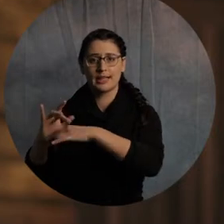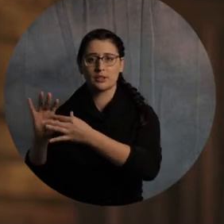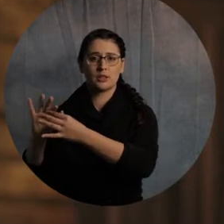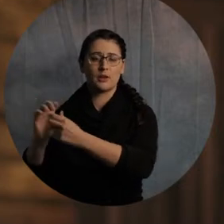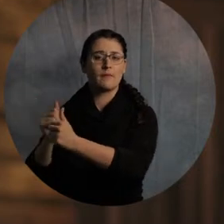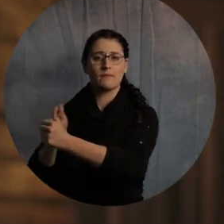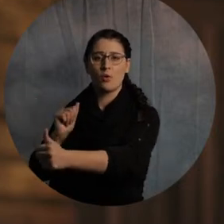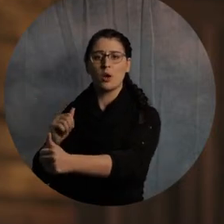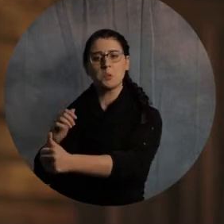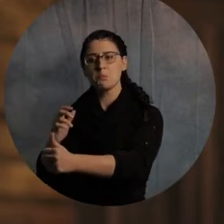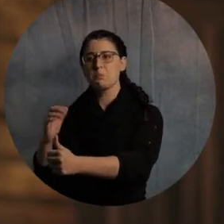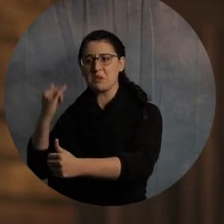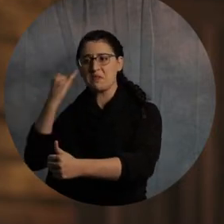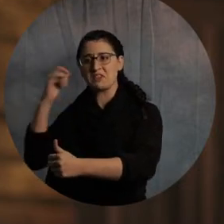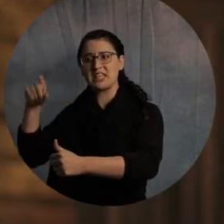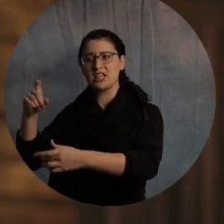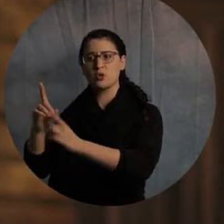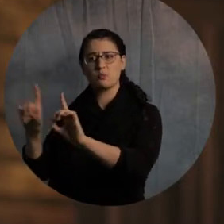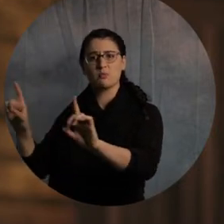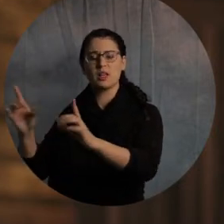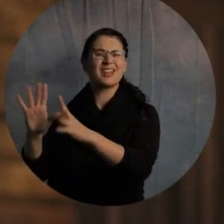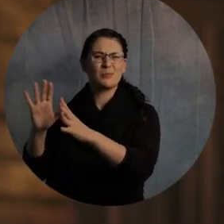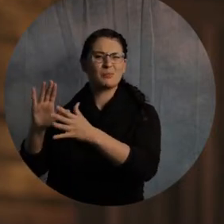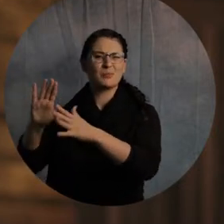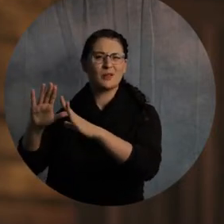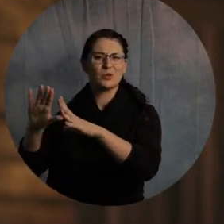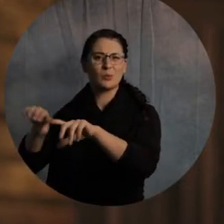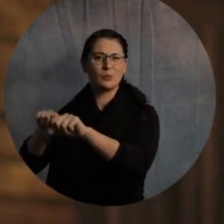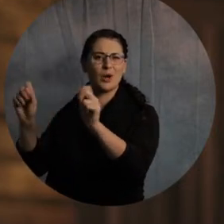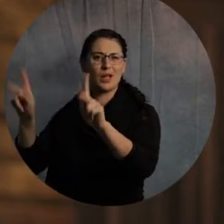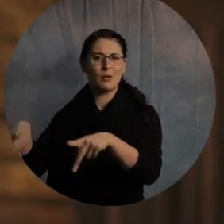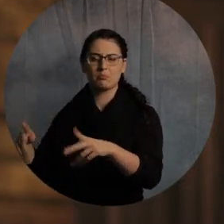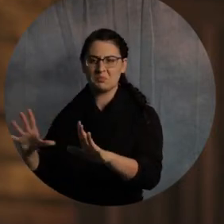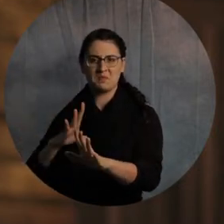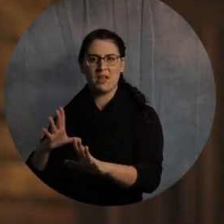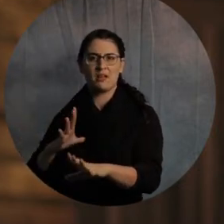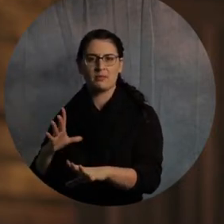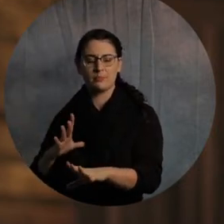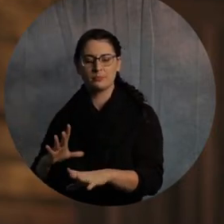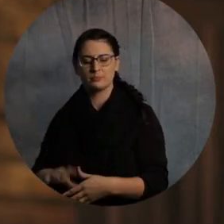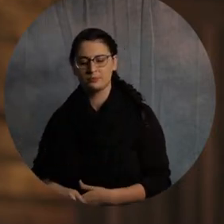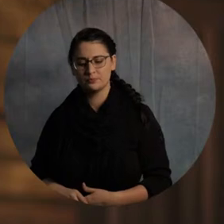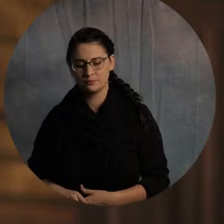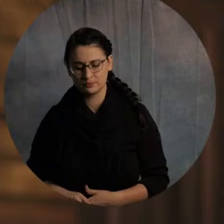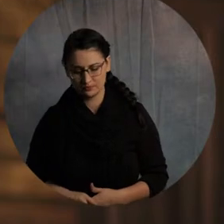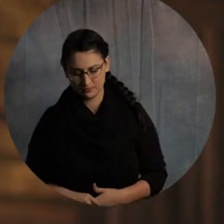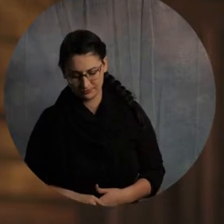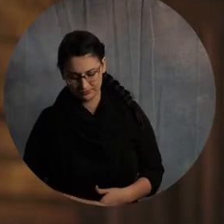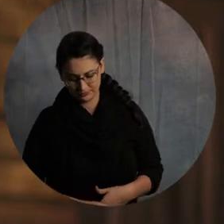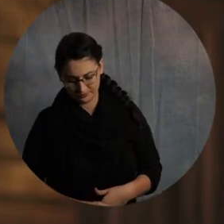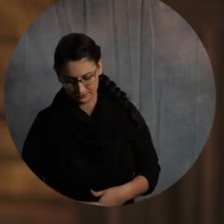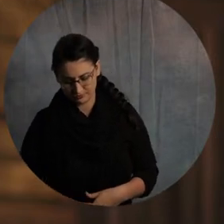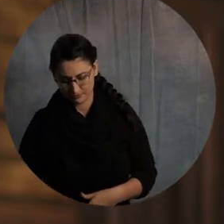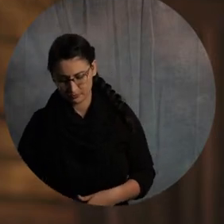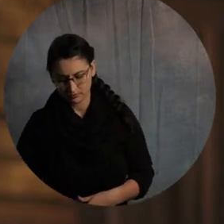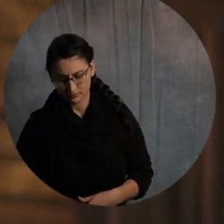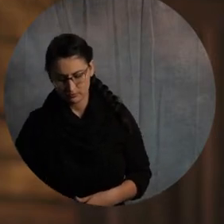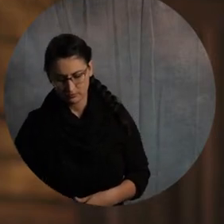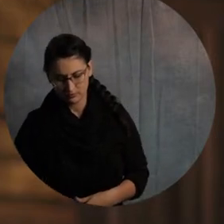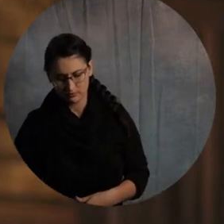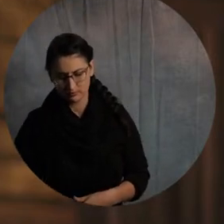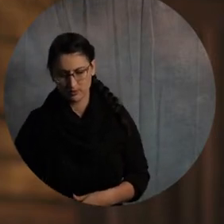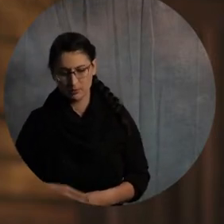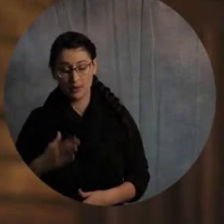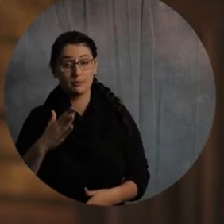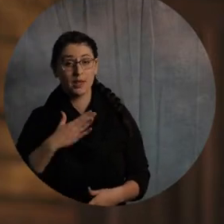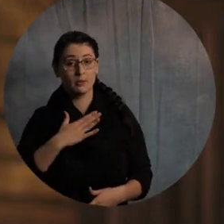the relationships, but the irony is my wife is friends with some of the girls that I thought I was going to marry, know, is all head over heels in love with. My